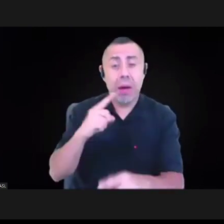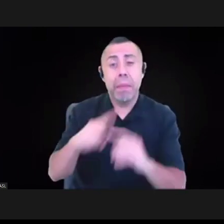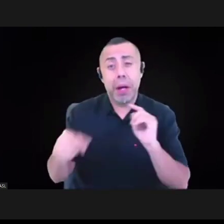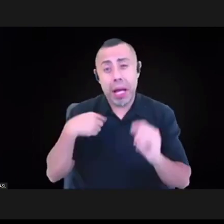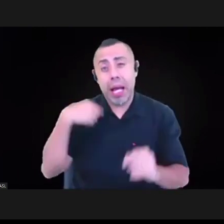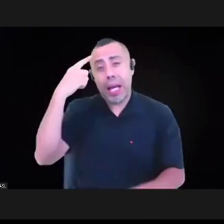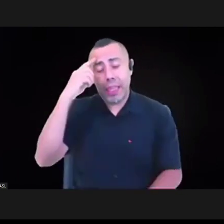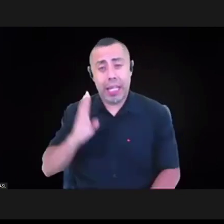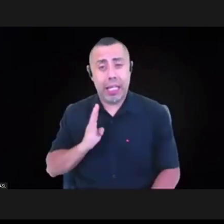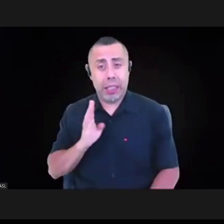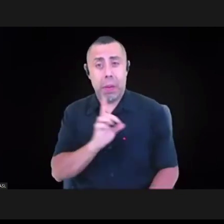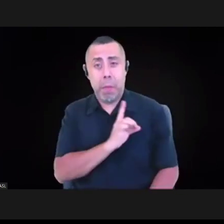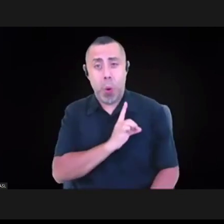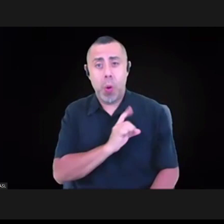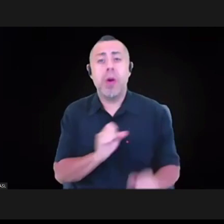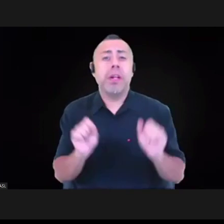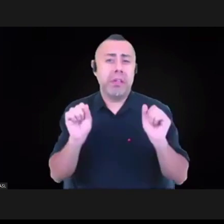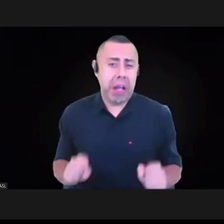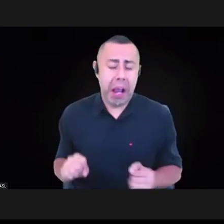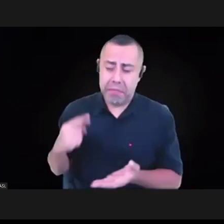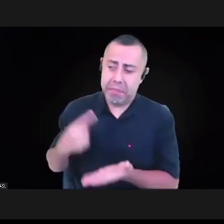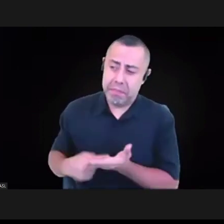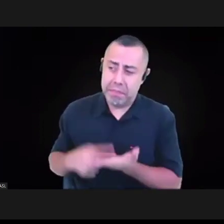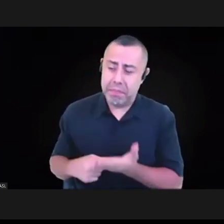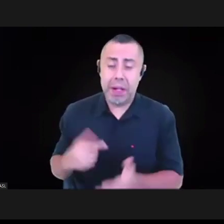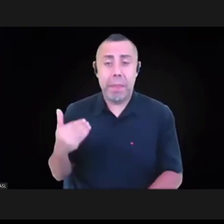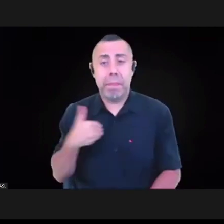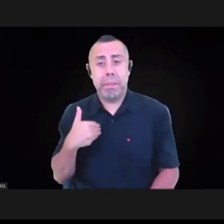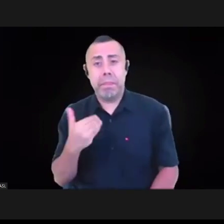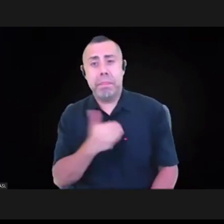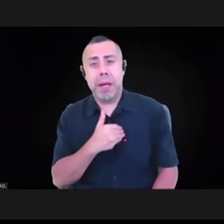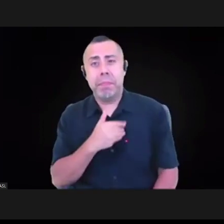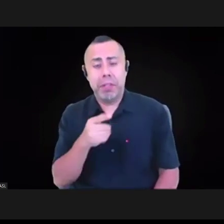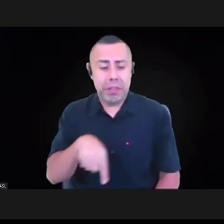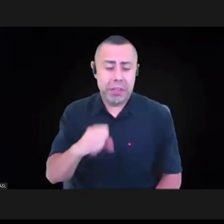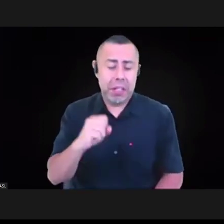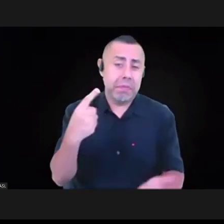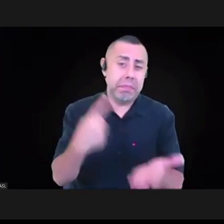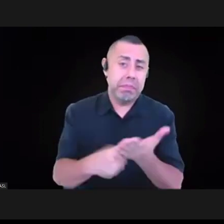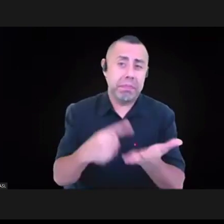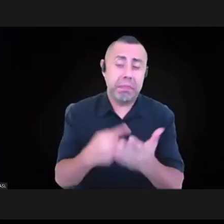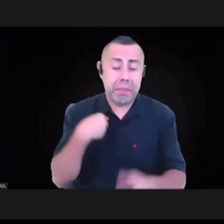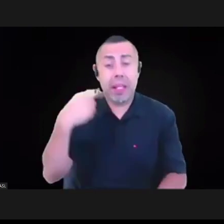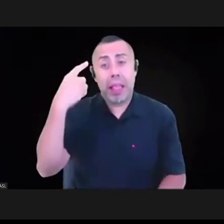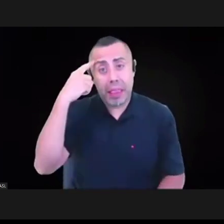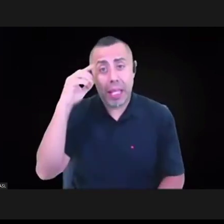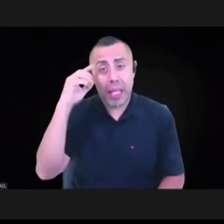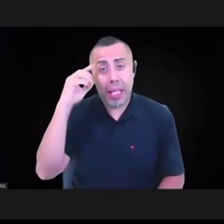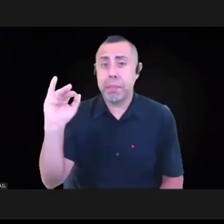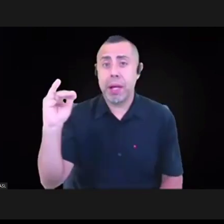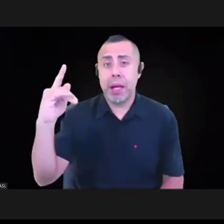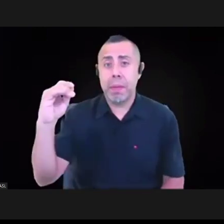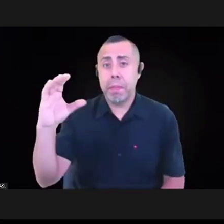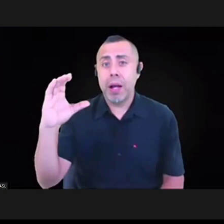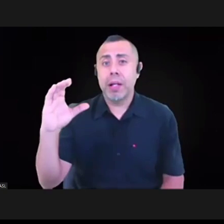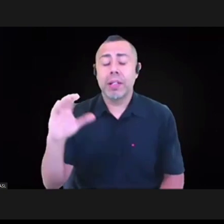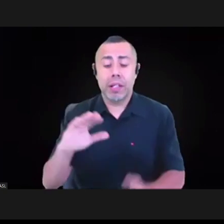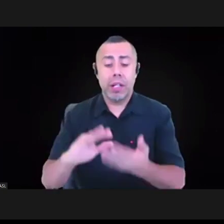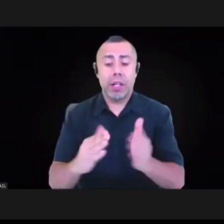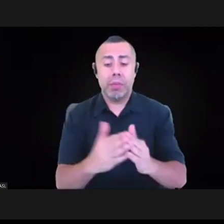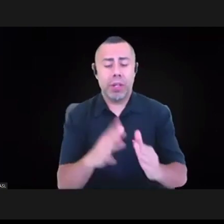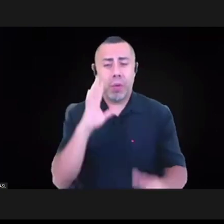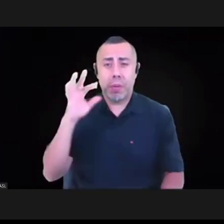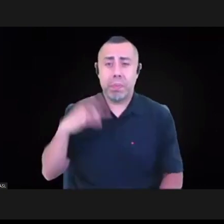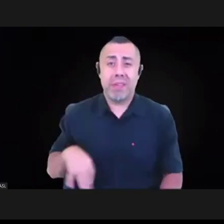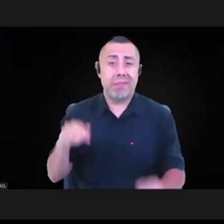have with our membership. And I do think that BIPOC communities potentially would benefit from that. mean, everybody would benefit from having healthcare and